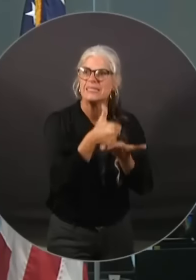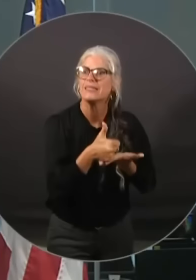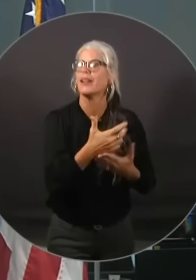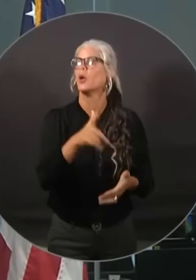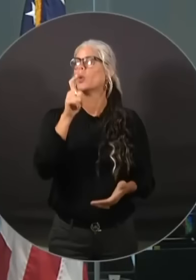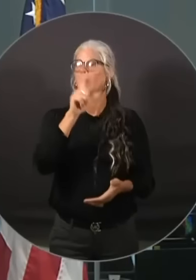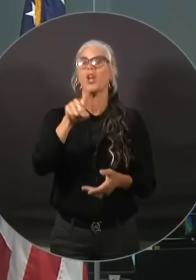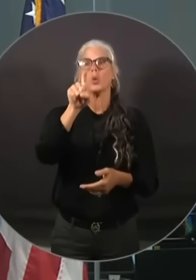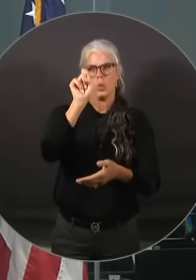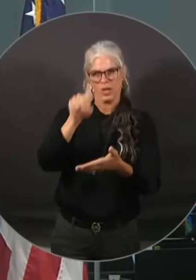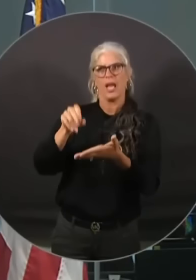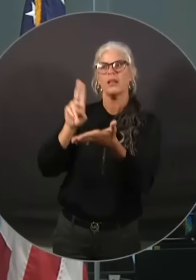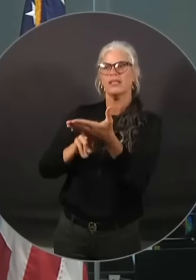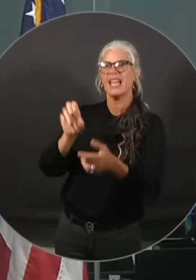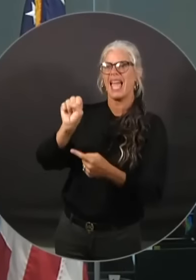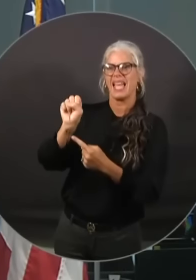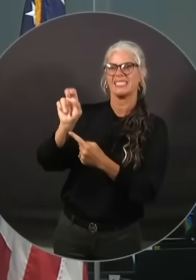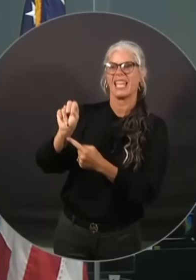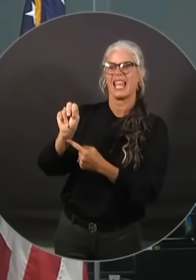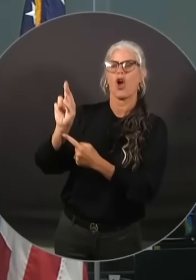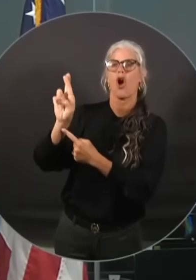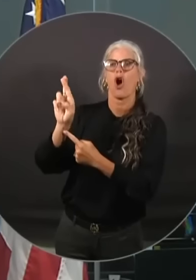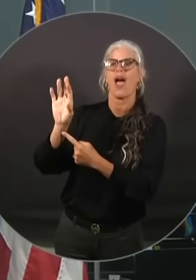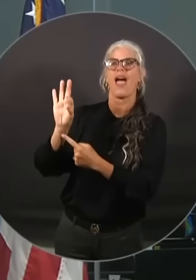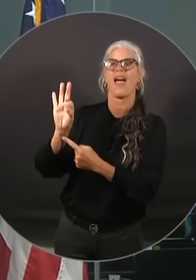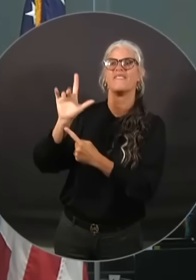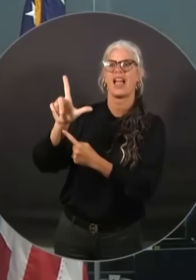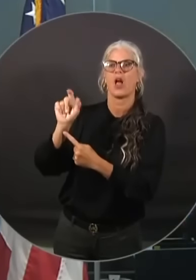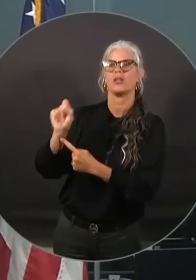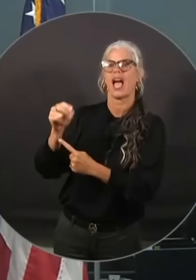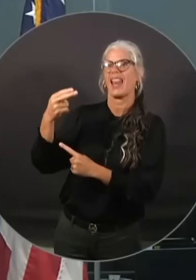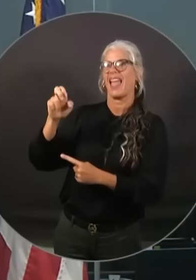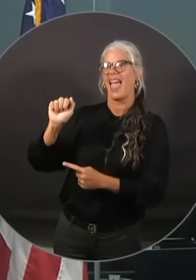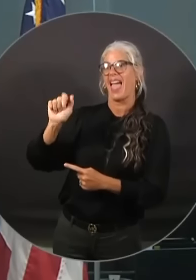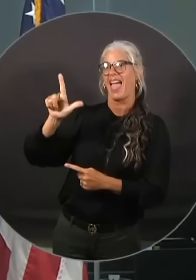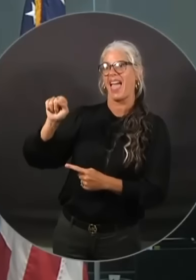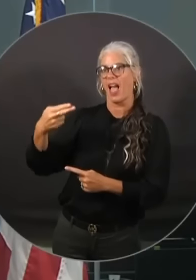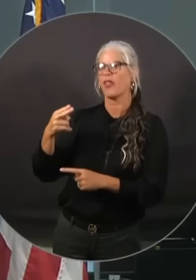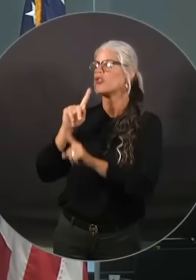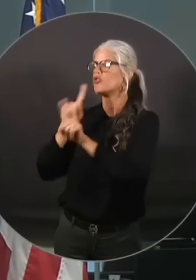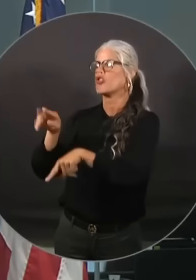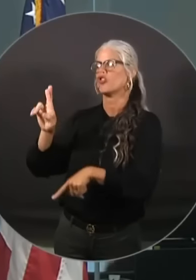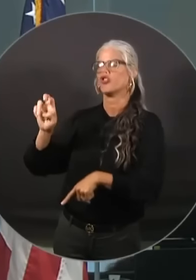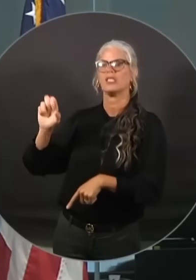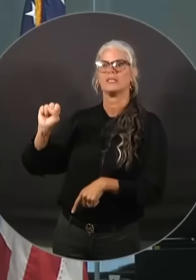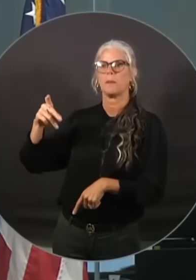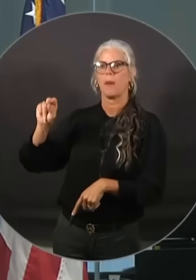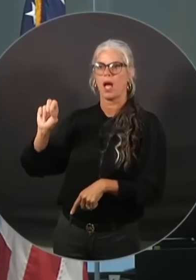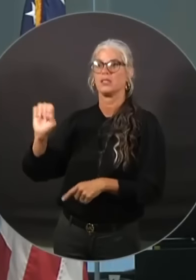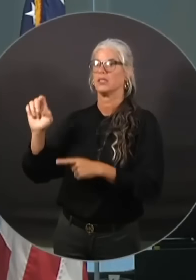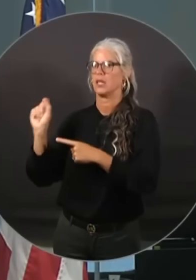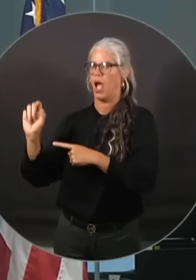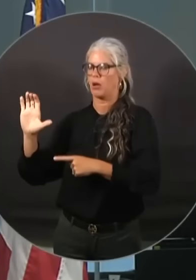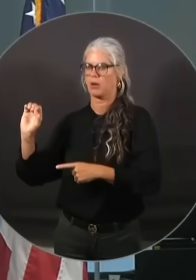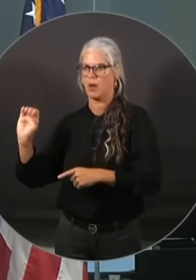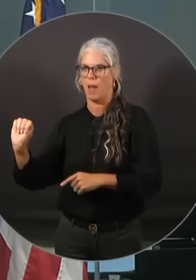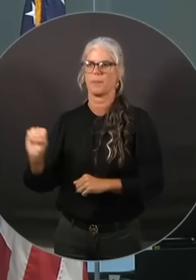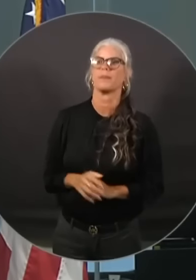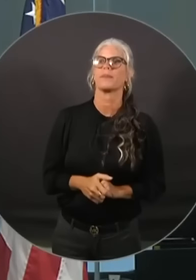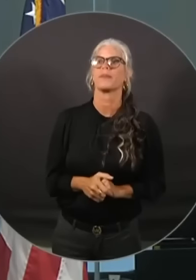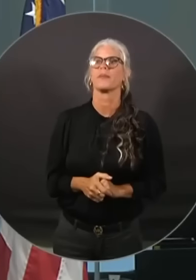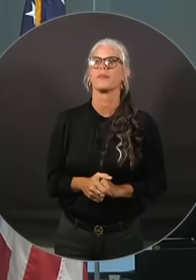.FLHealthResponse.com. That's Florida Department of Health. SNR.FLHealthResponse